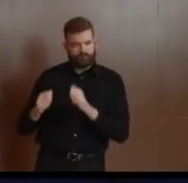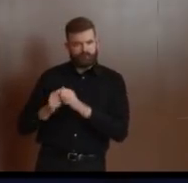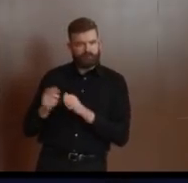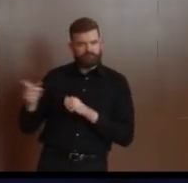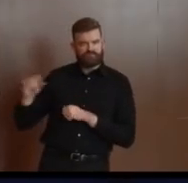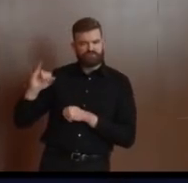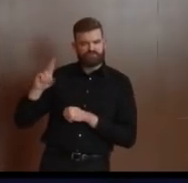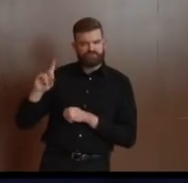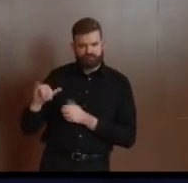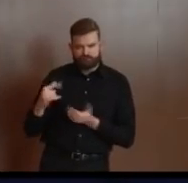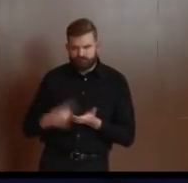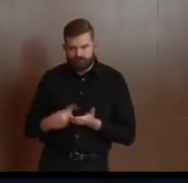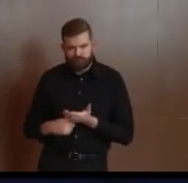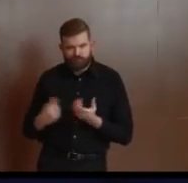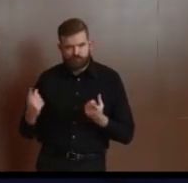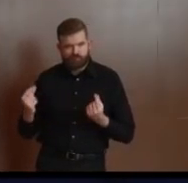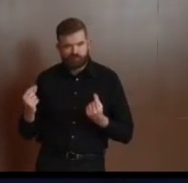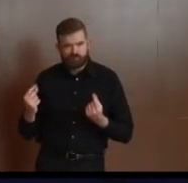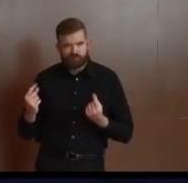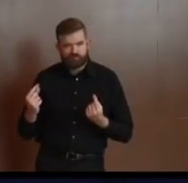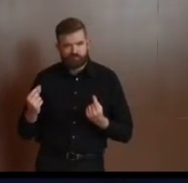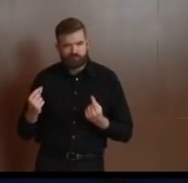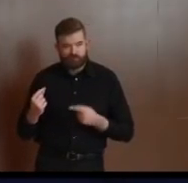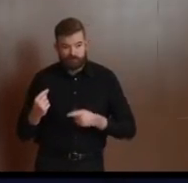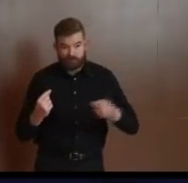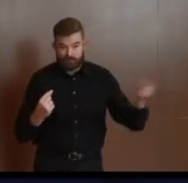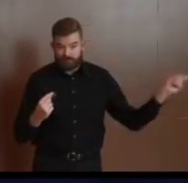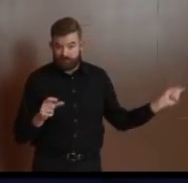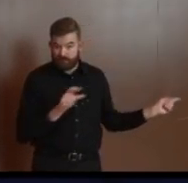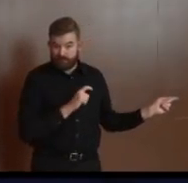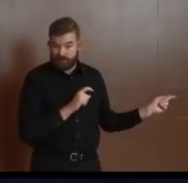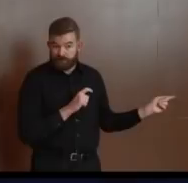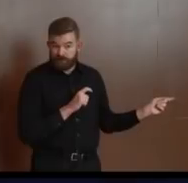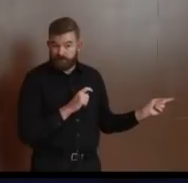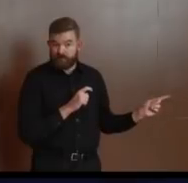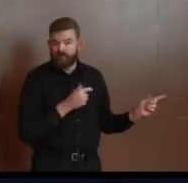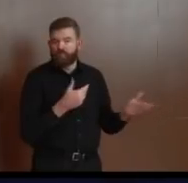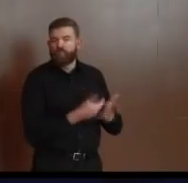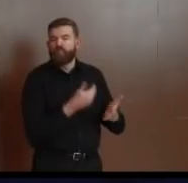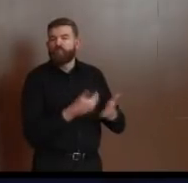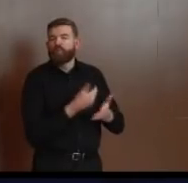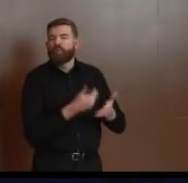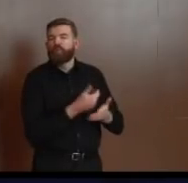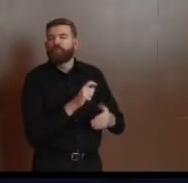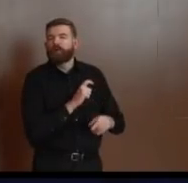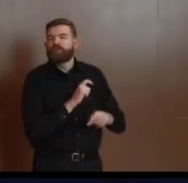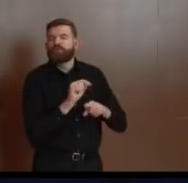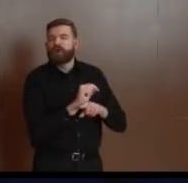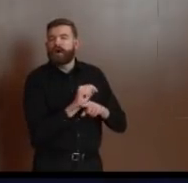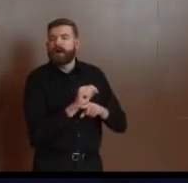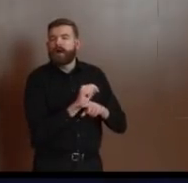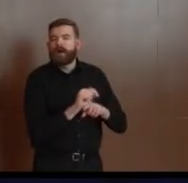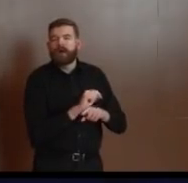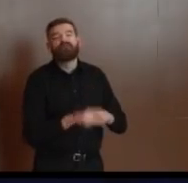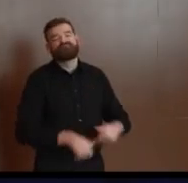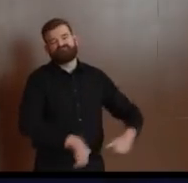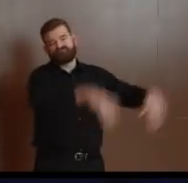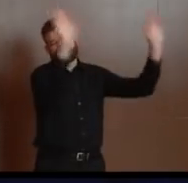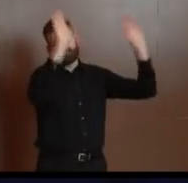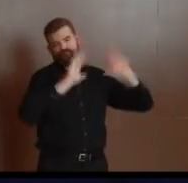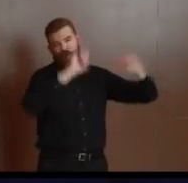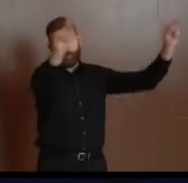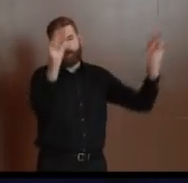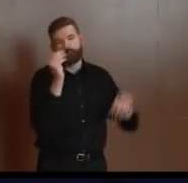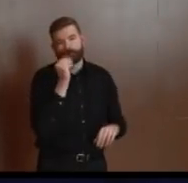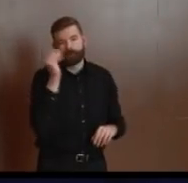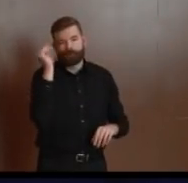it was 196. And as, as much as I want to deem them essential, uh, to protect those that will ultimately protect us, it was